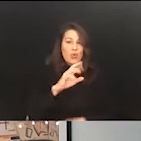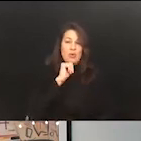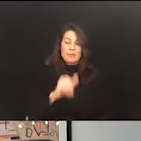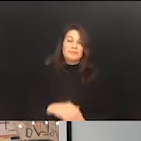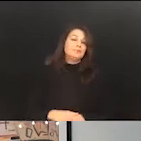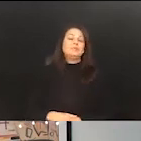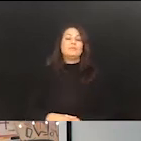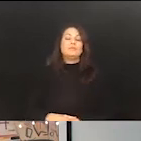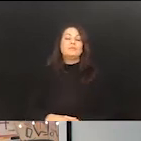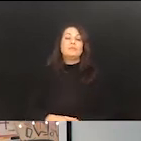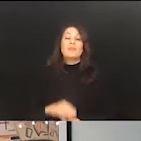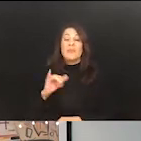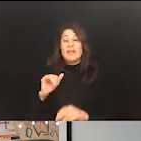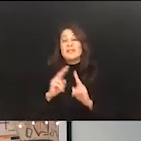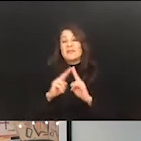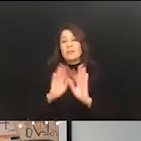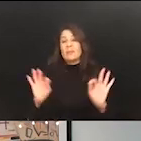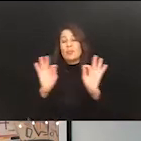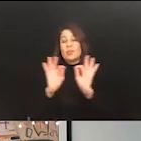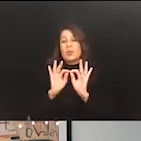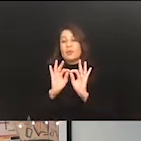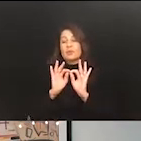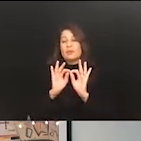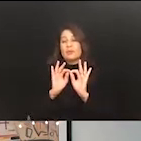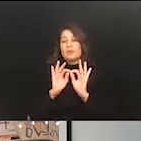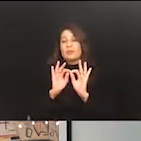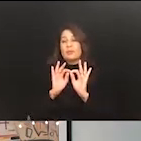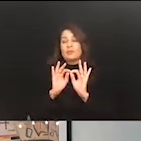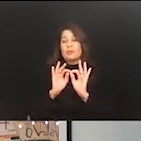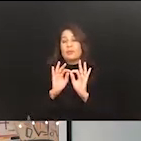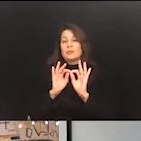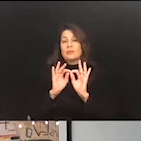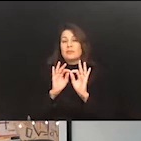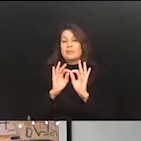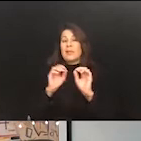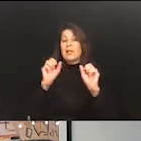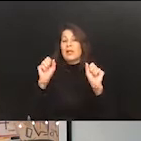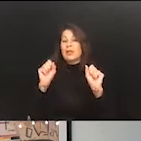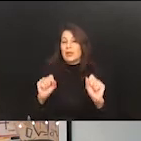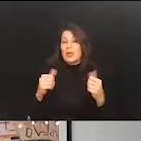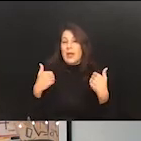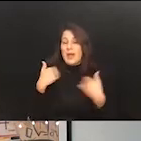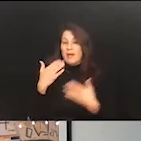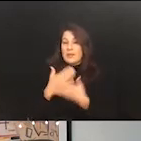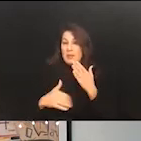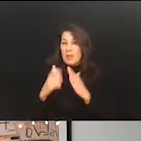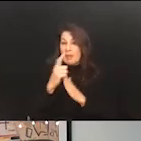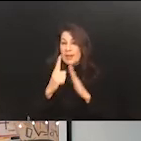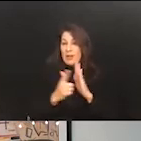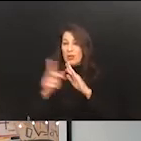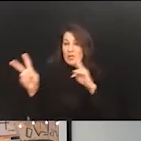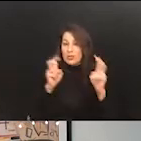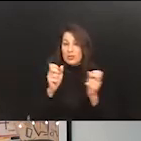really, really important. There's some, you know, potential, uh, legal things, um, around that Europe has already